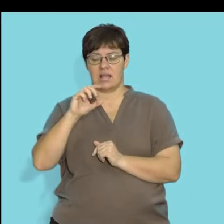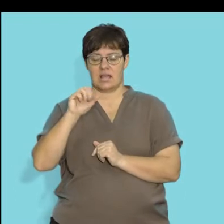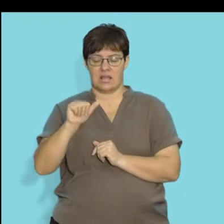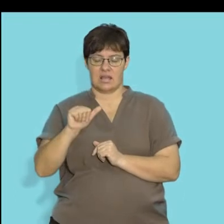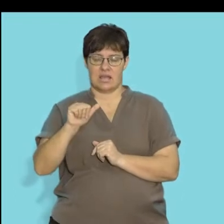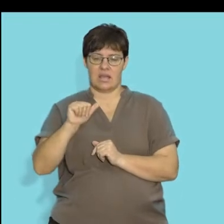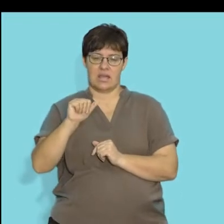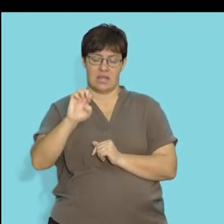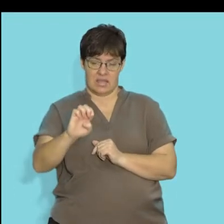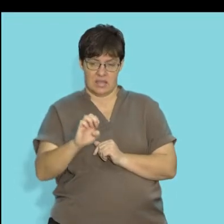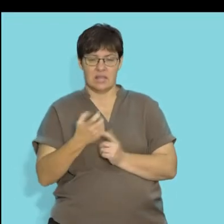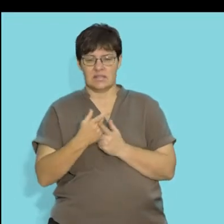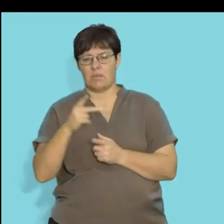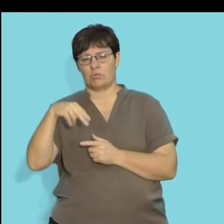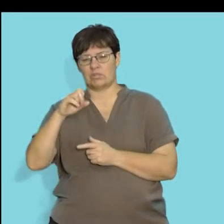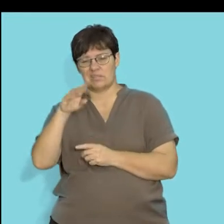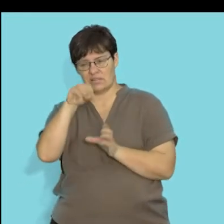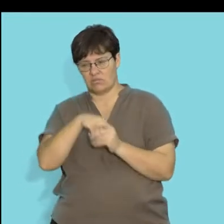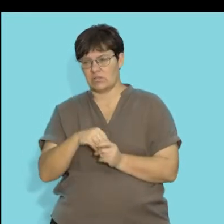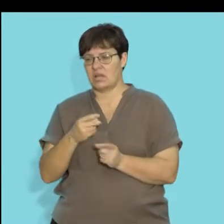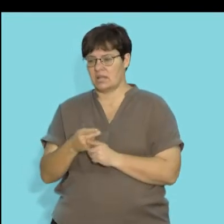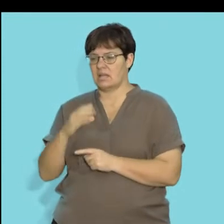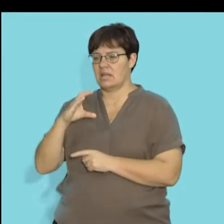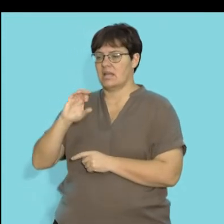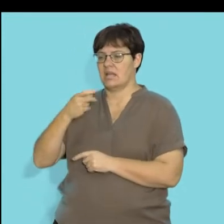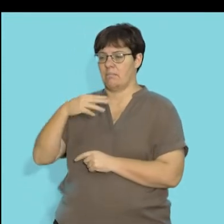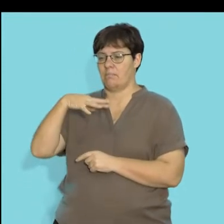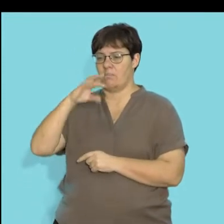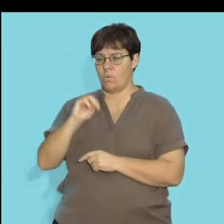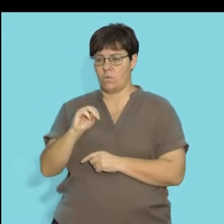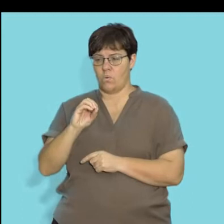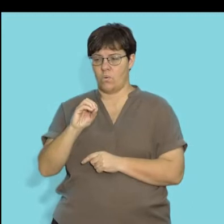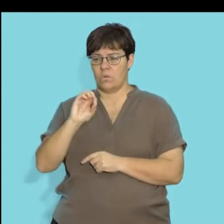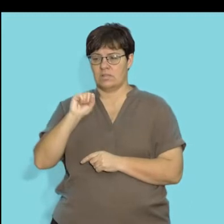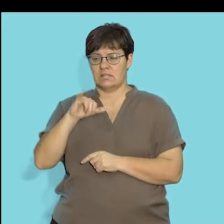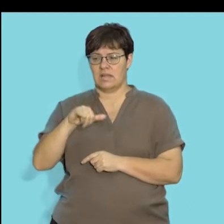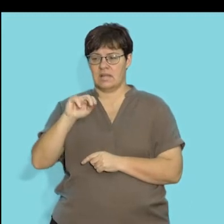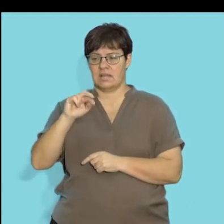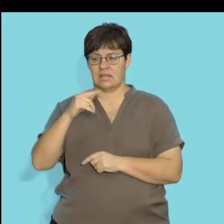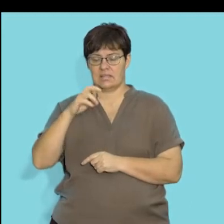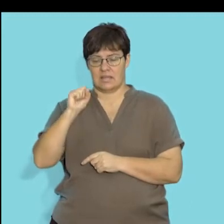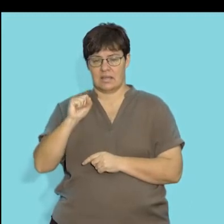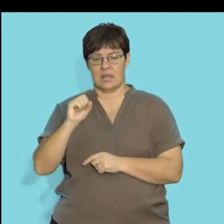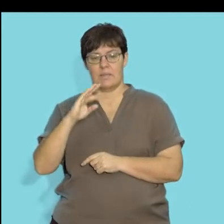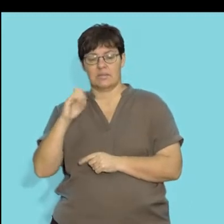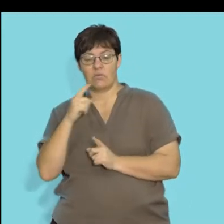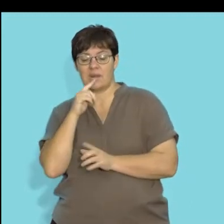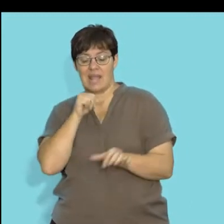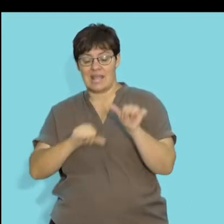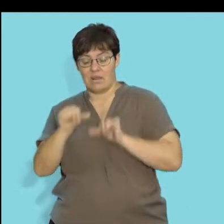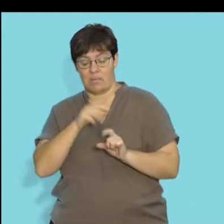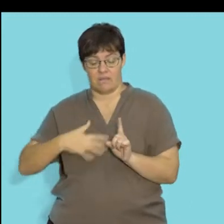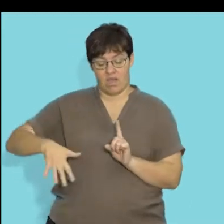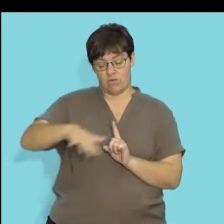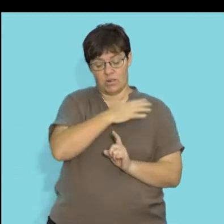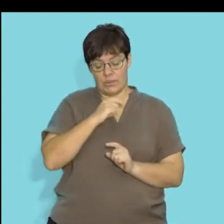we discussed protists. And finally, we also have some chemosynthetic bacteria. And so, these are bacteria that are able to use chemicals